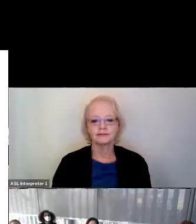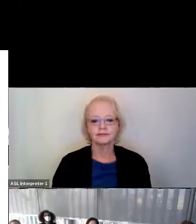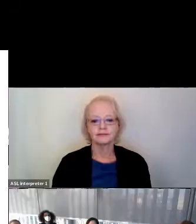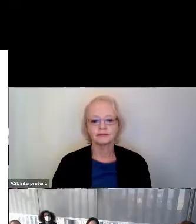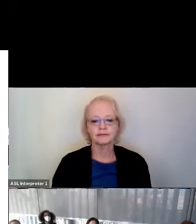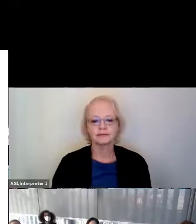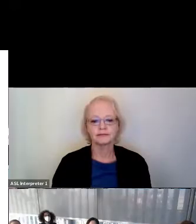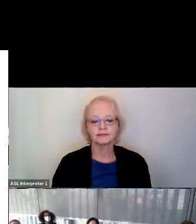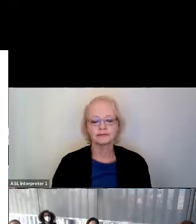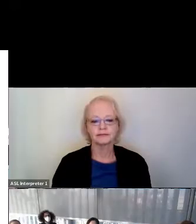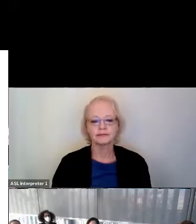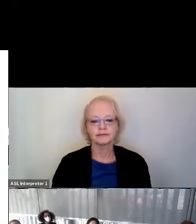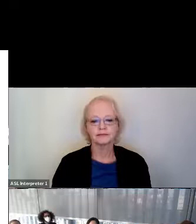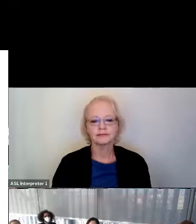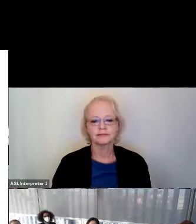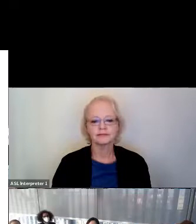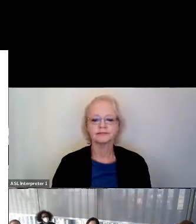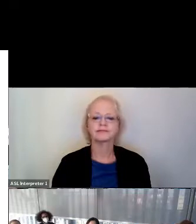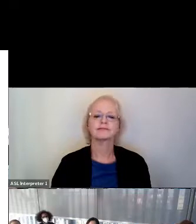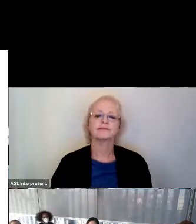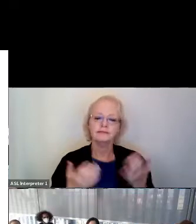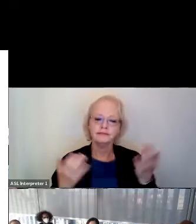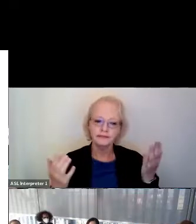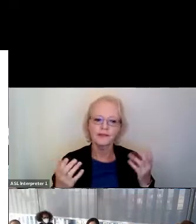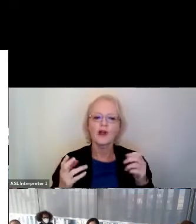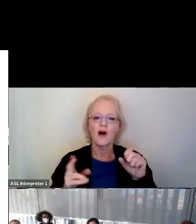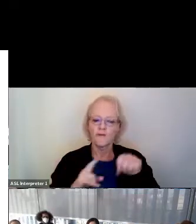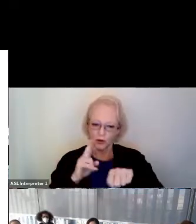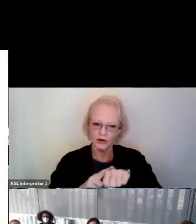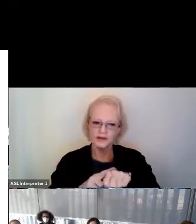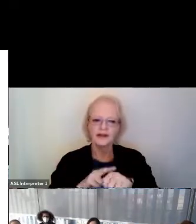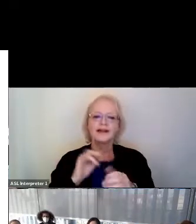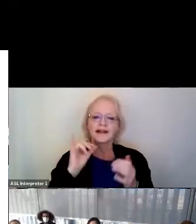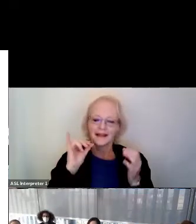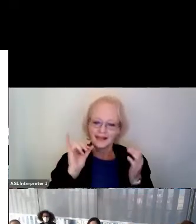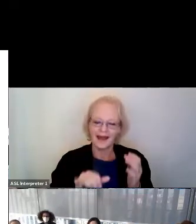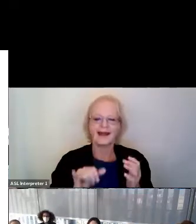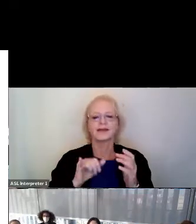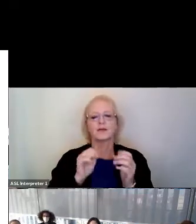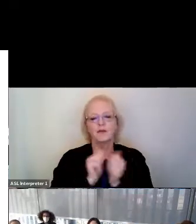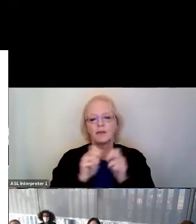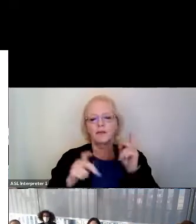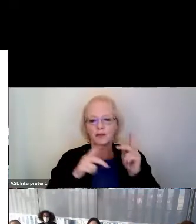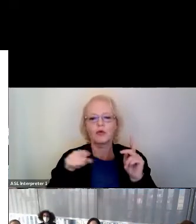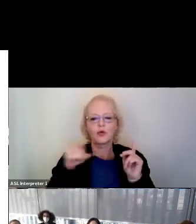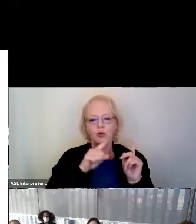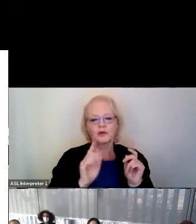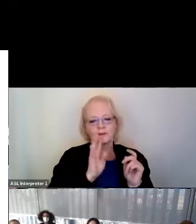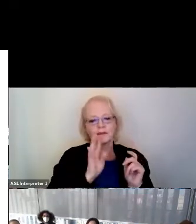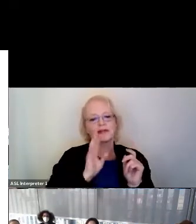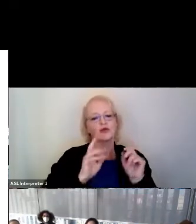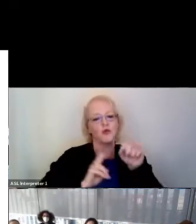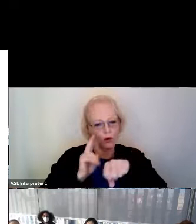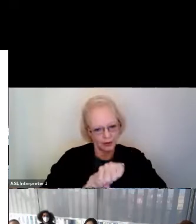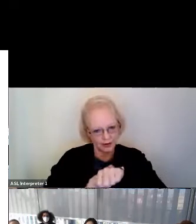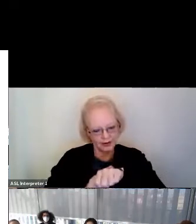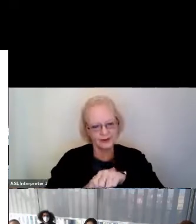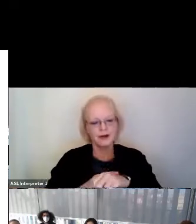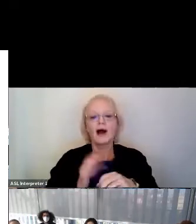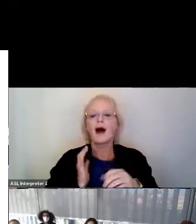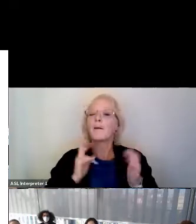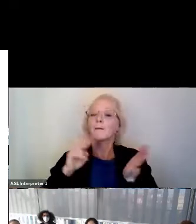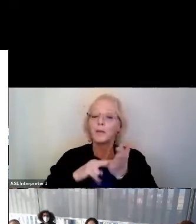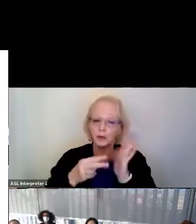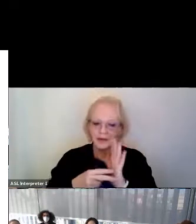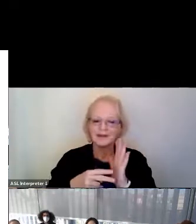But of course, this is all with people who can speak normally and our core purpose is extending this work to patients who need the